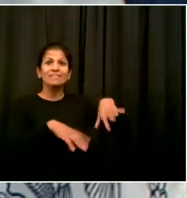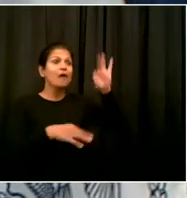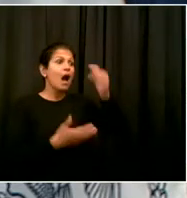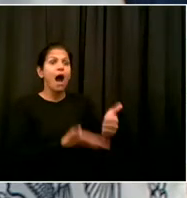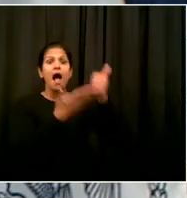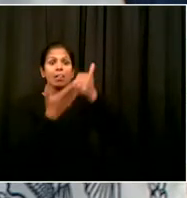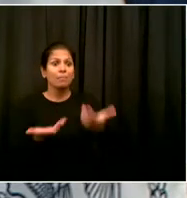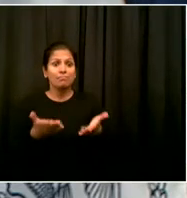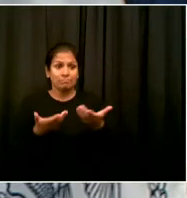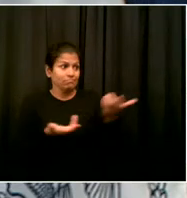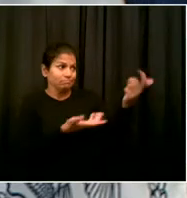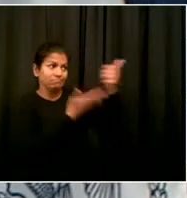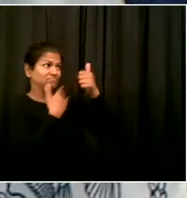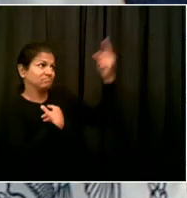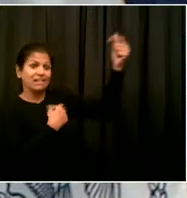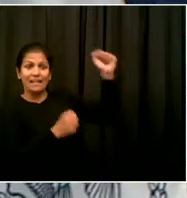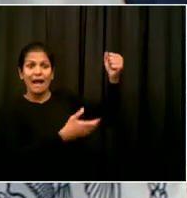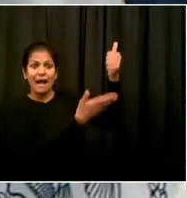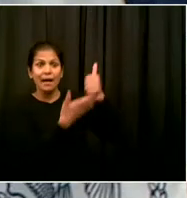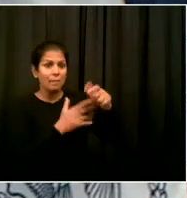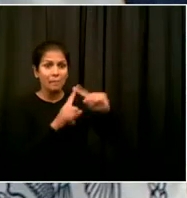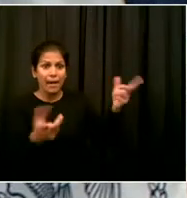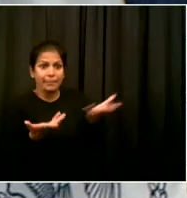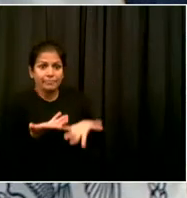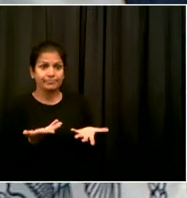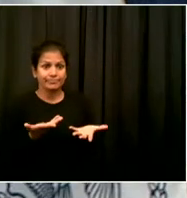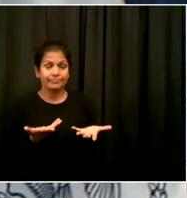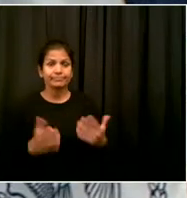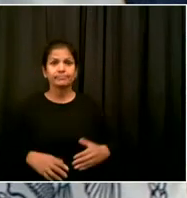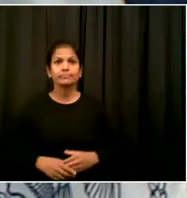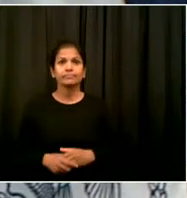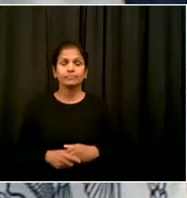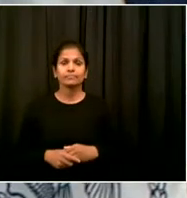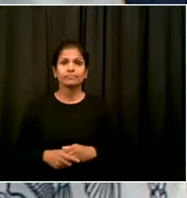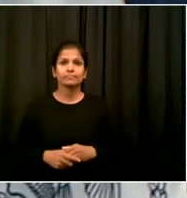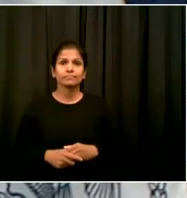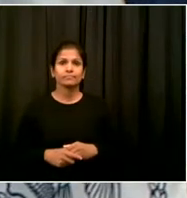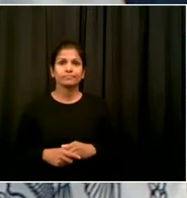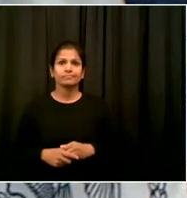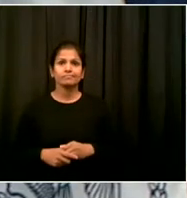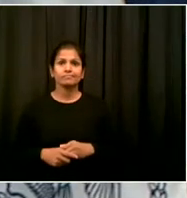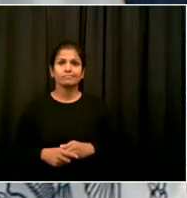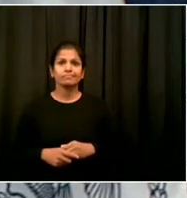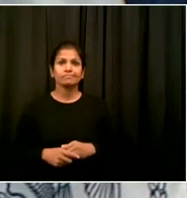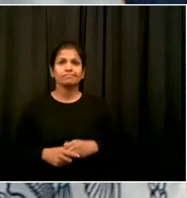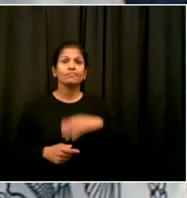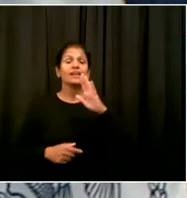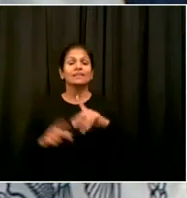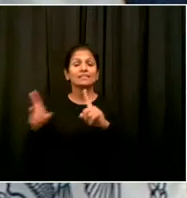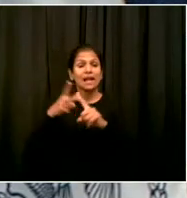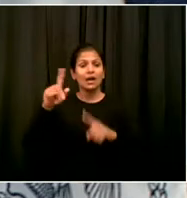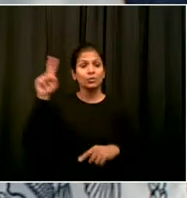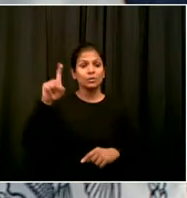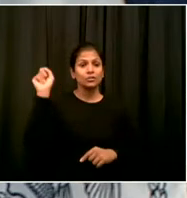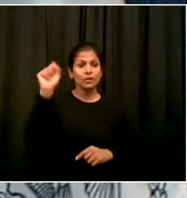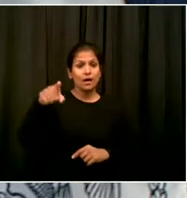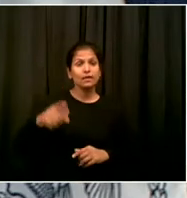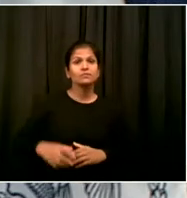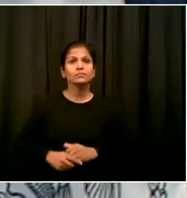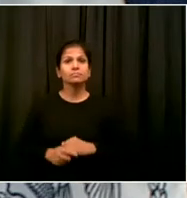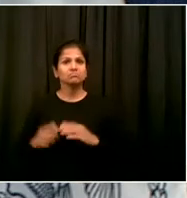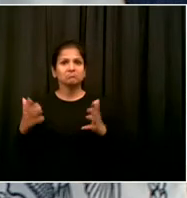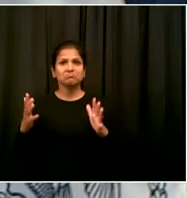Thank you, Mayor. You good? Okay. Yes. Thank you so much. Thank you. Next is Yoav from the City.